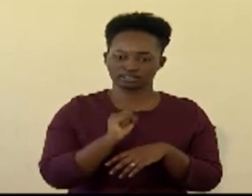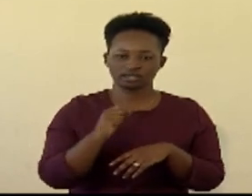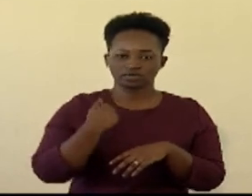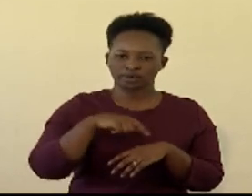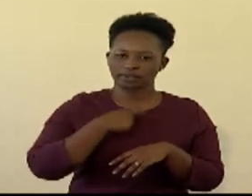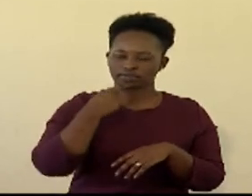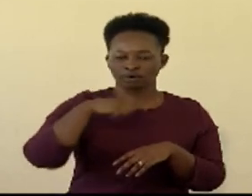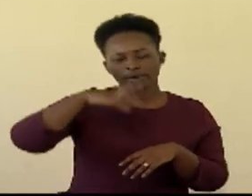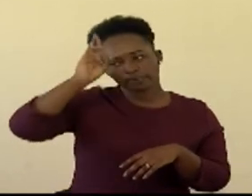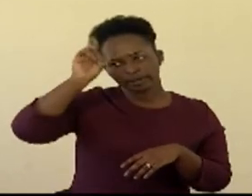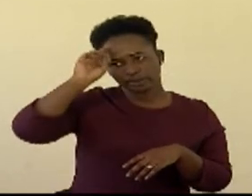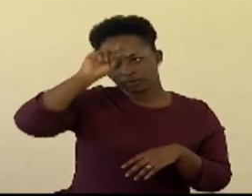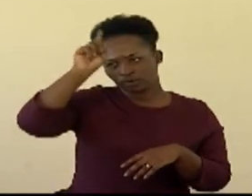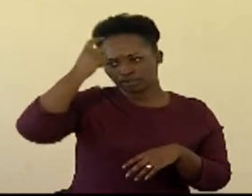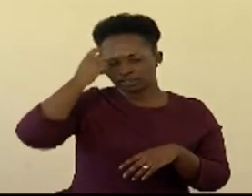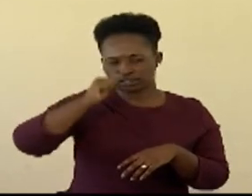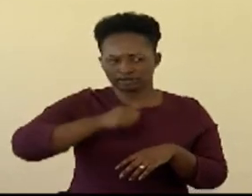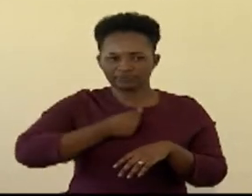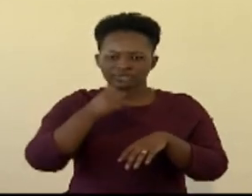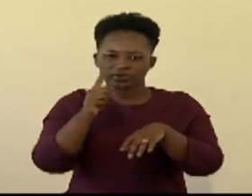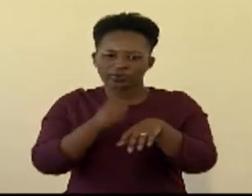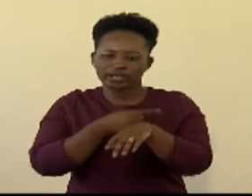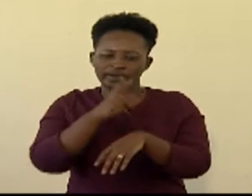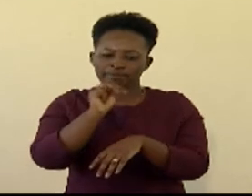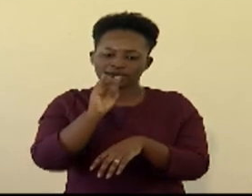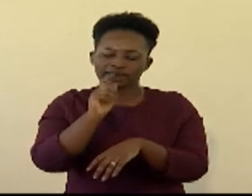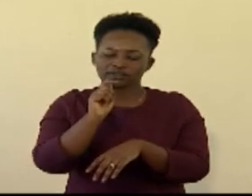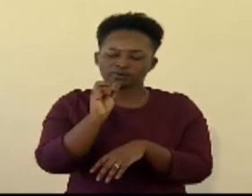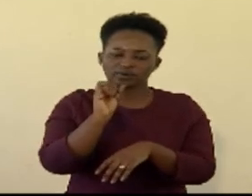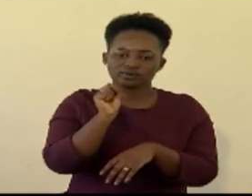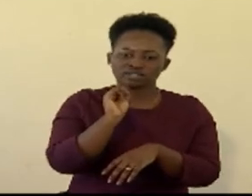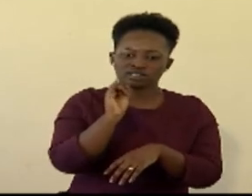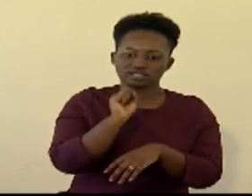and ask ourselves, when is mitosis evident in a cell?